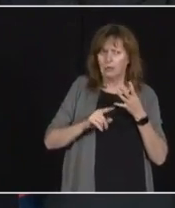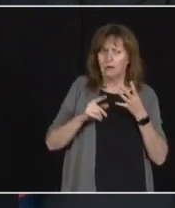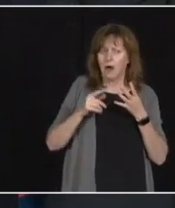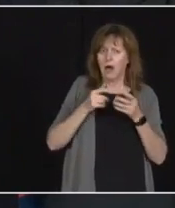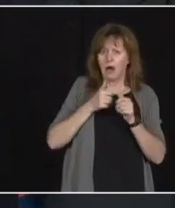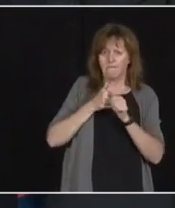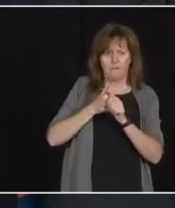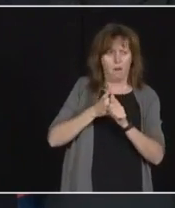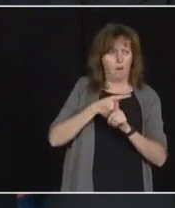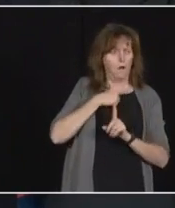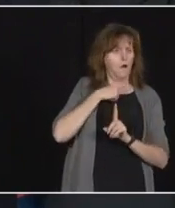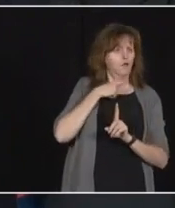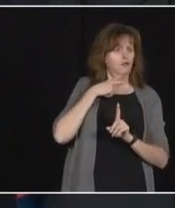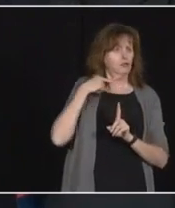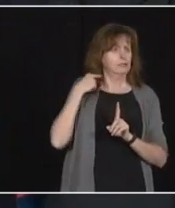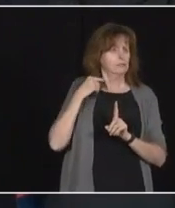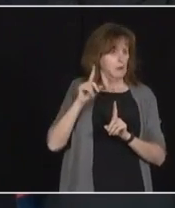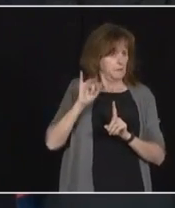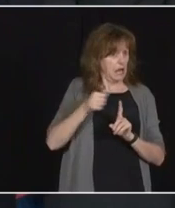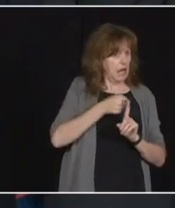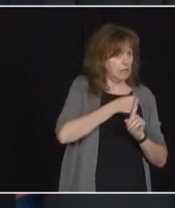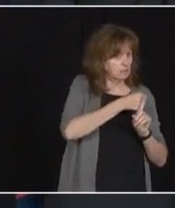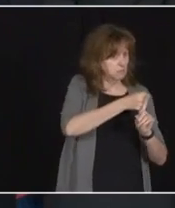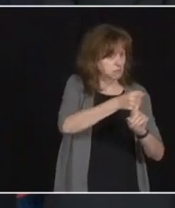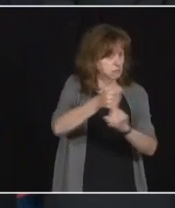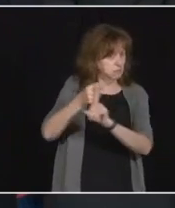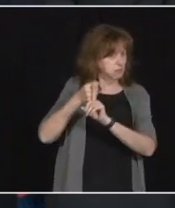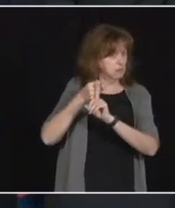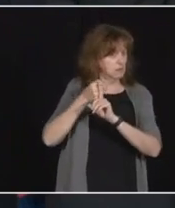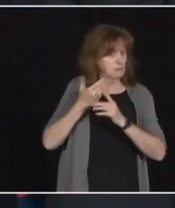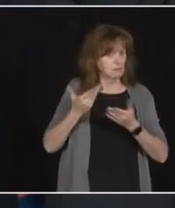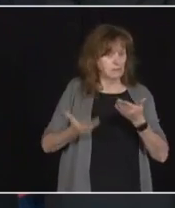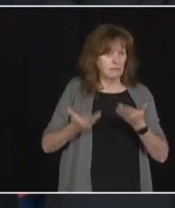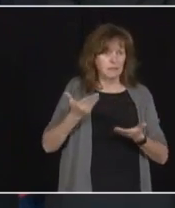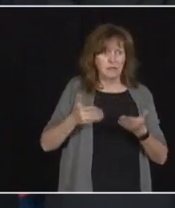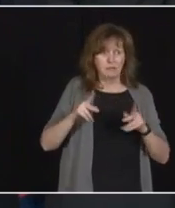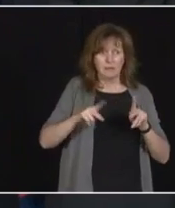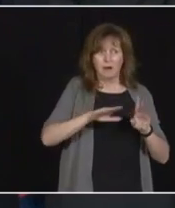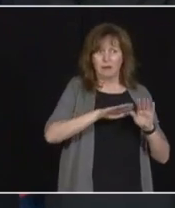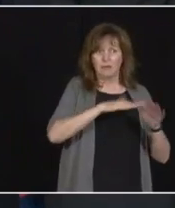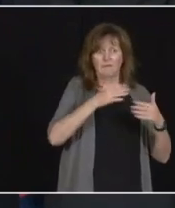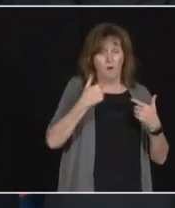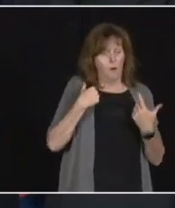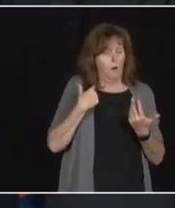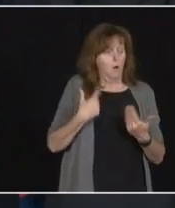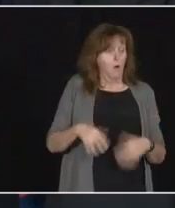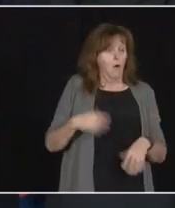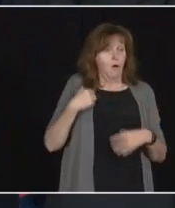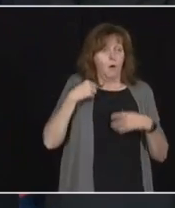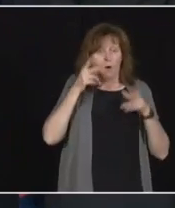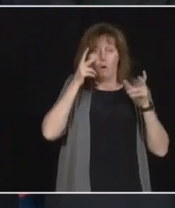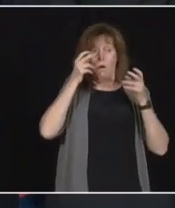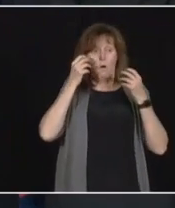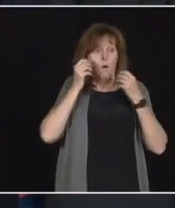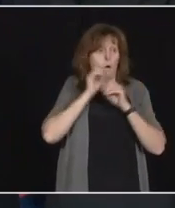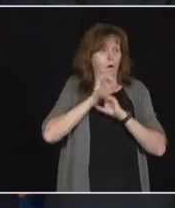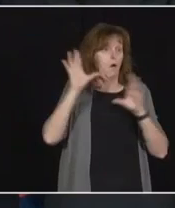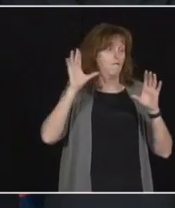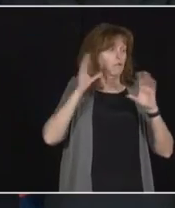care and possibly cost lives as we continue to hear horror stories emerge of neglect at for-profit